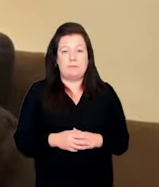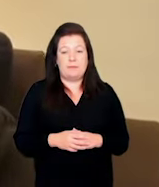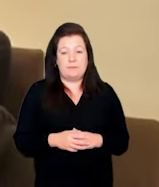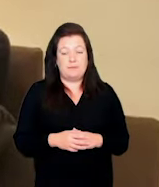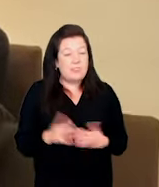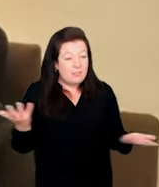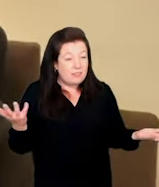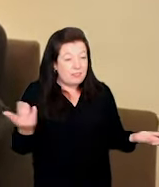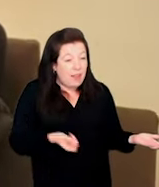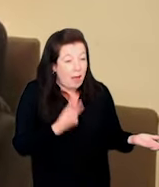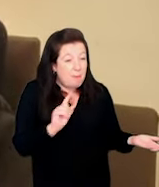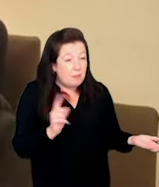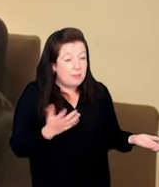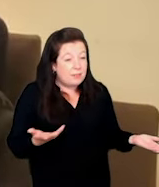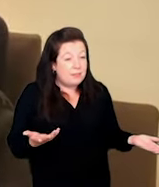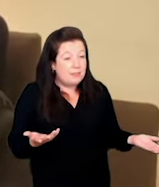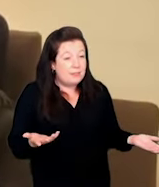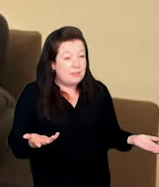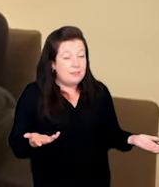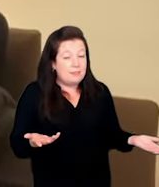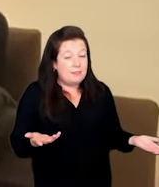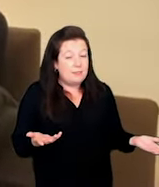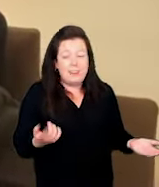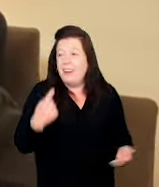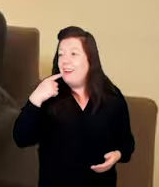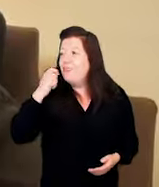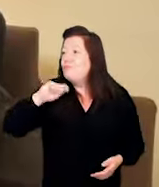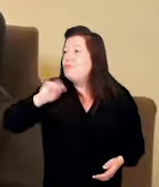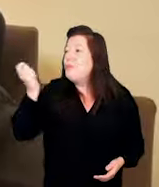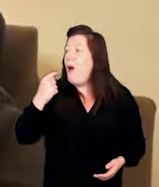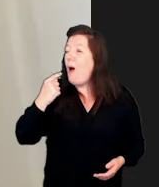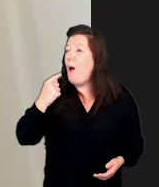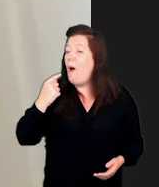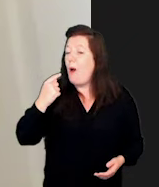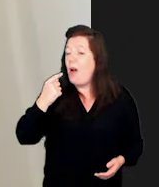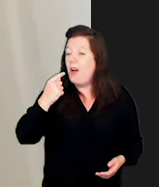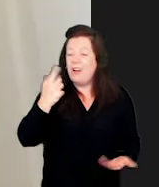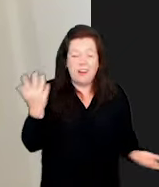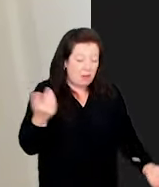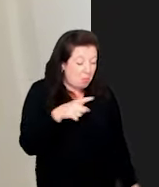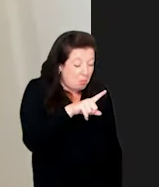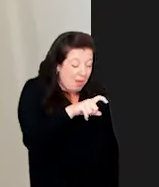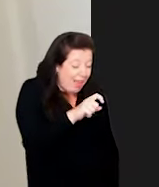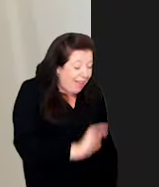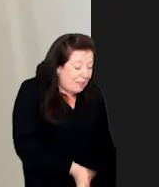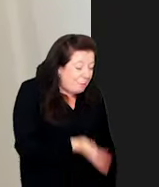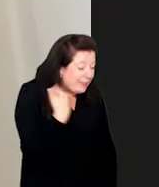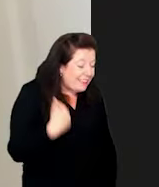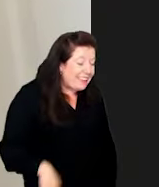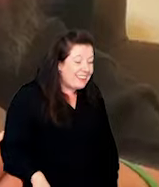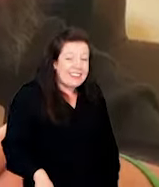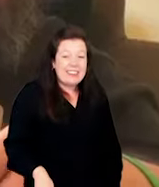What's the matter? I broke my tooth! Oh, stop being a baby!